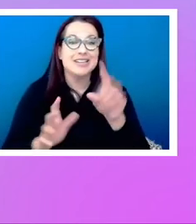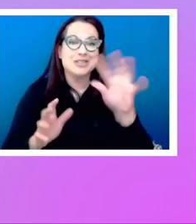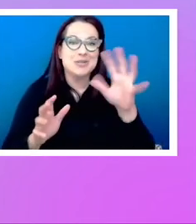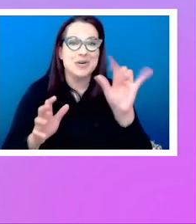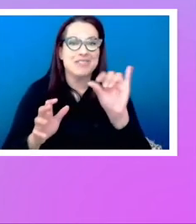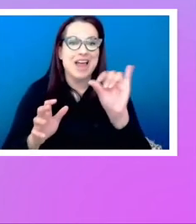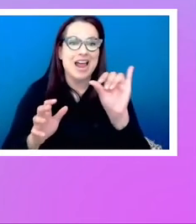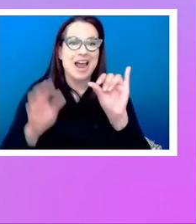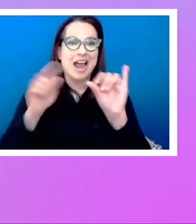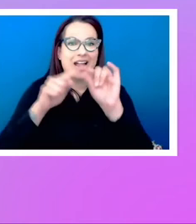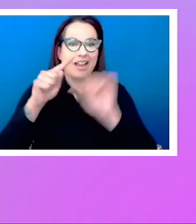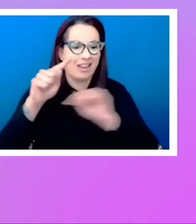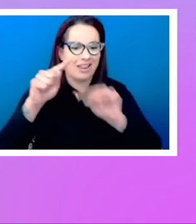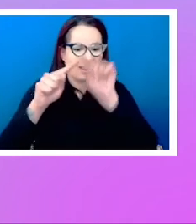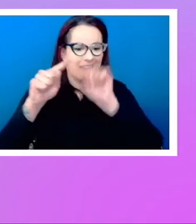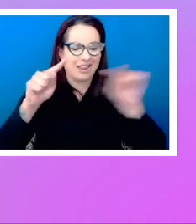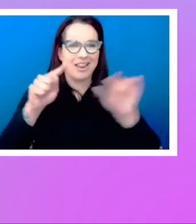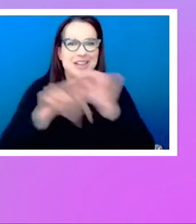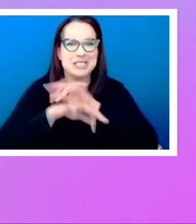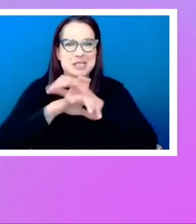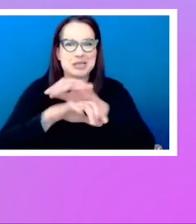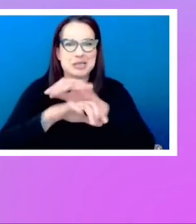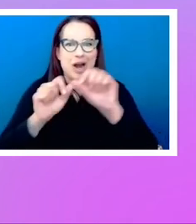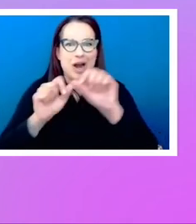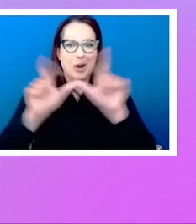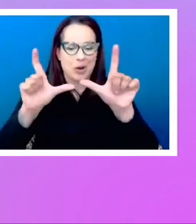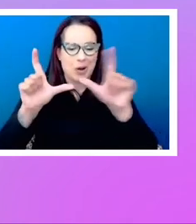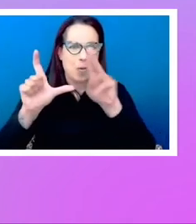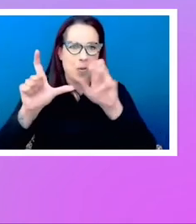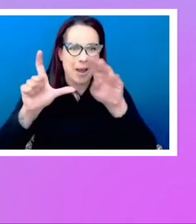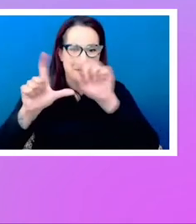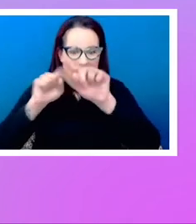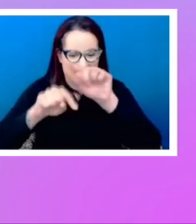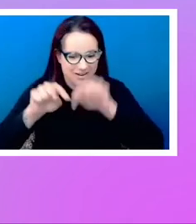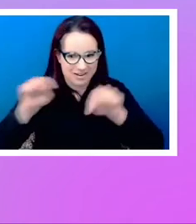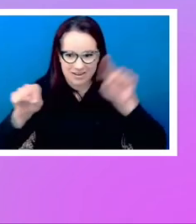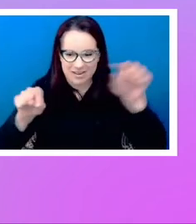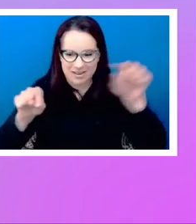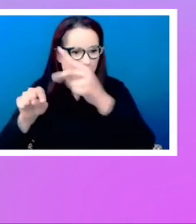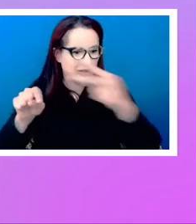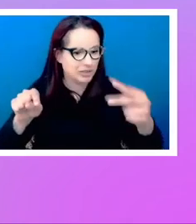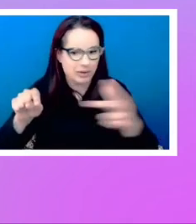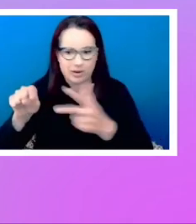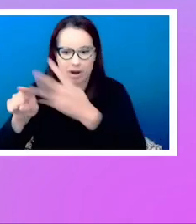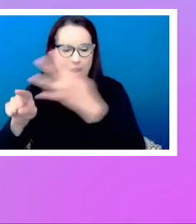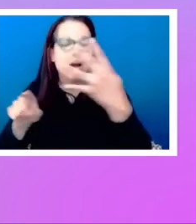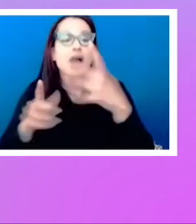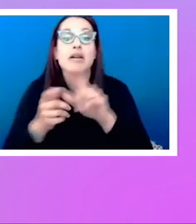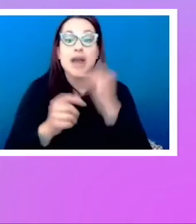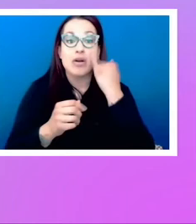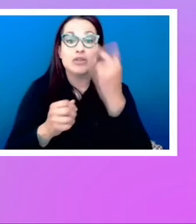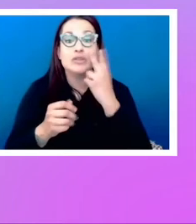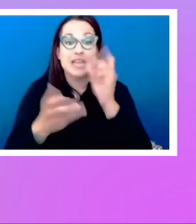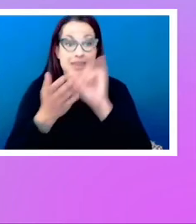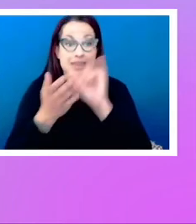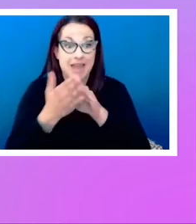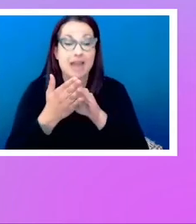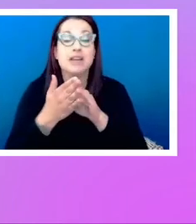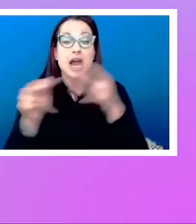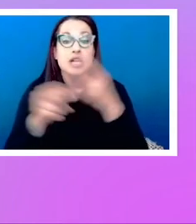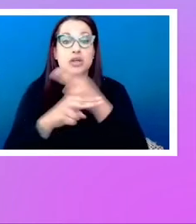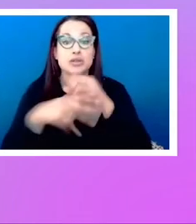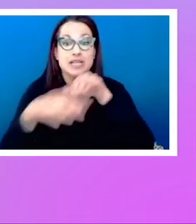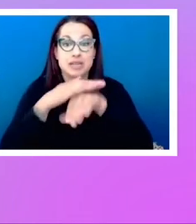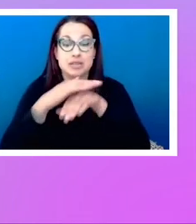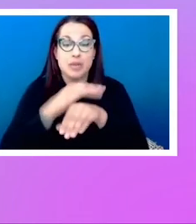spidery path all over the layout, which is the path that the tab order is taking. Now, if you see that, and you're using Accessibility Insights,